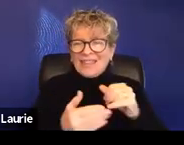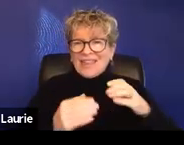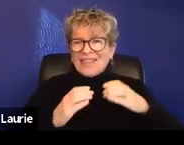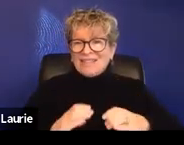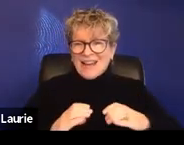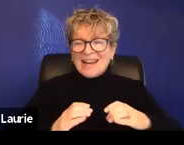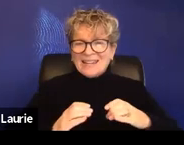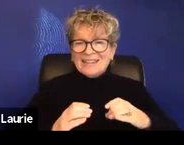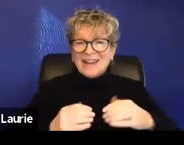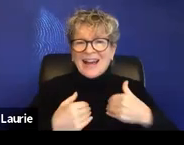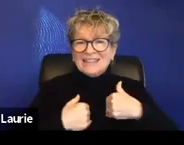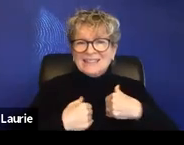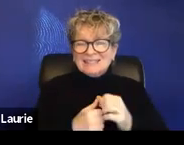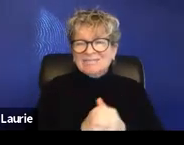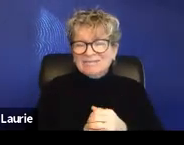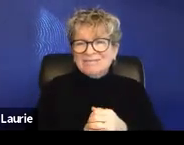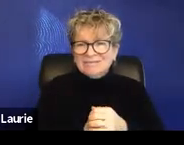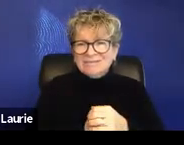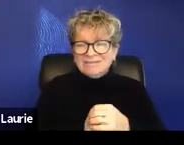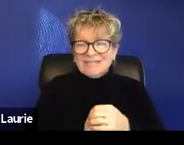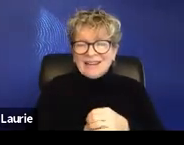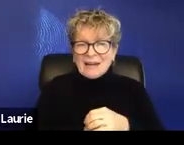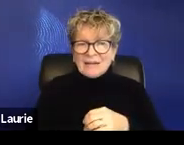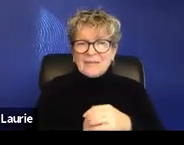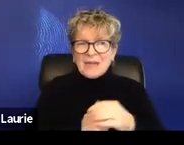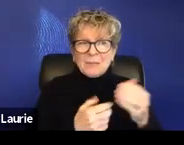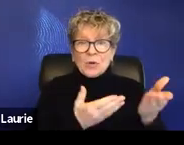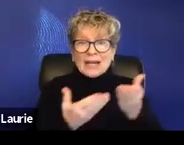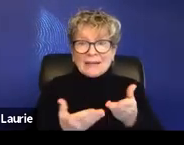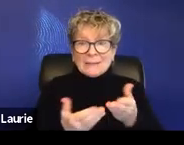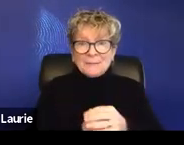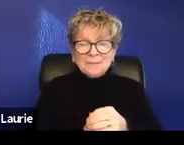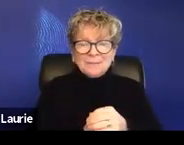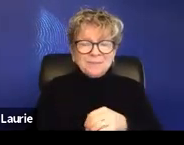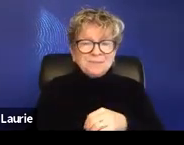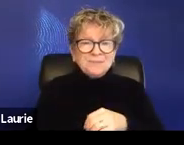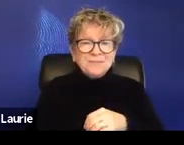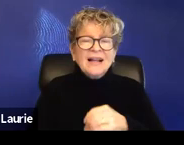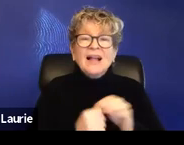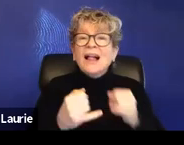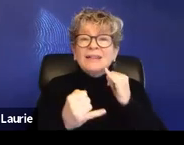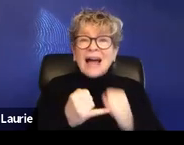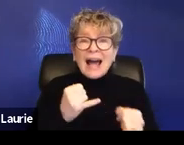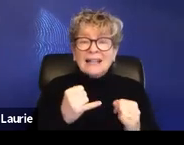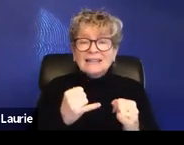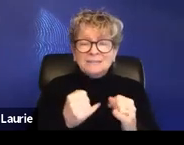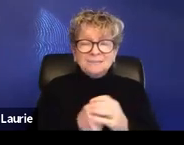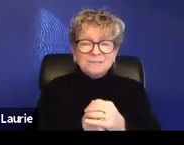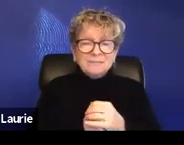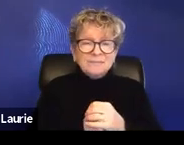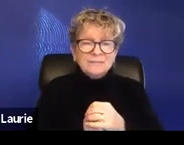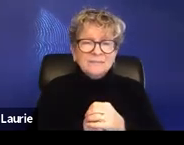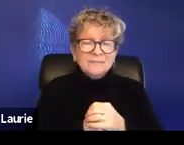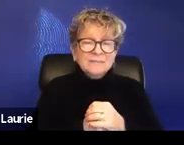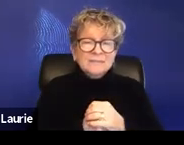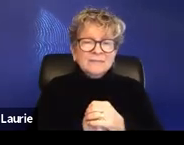with. Um, and then lastly, really thinking about, uh, how we approach the